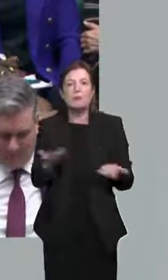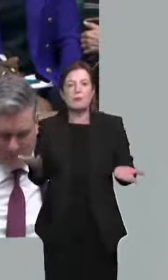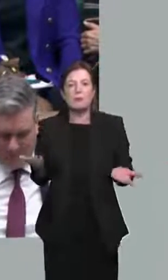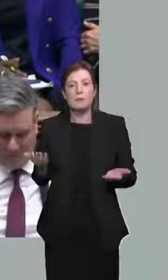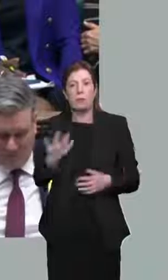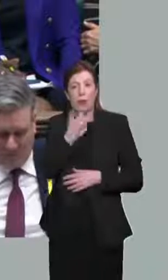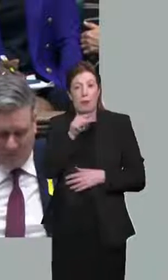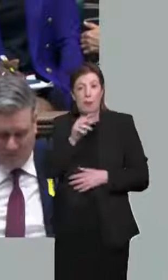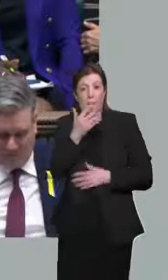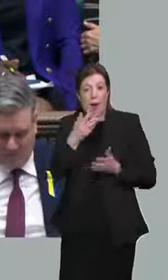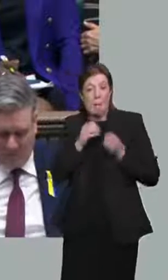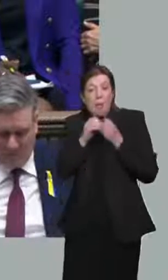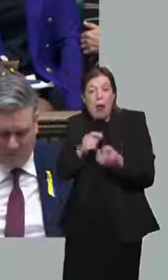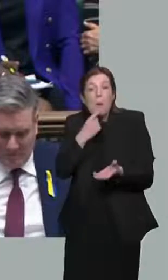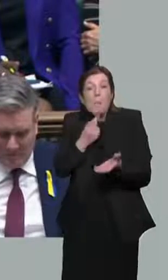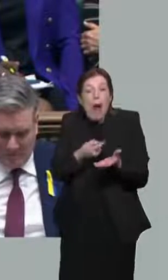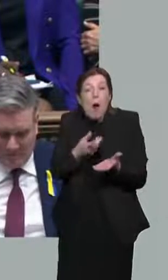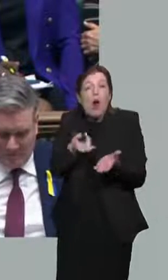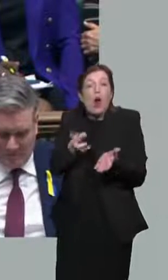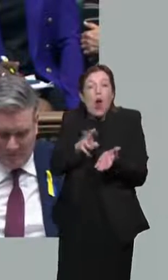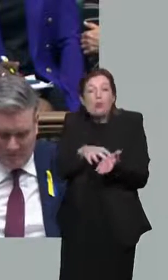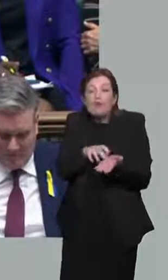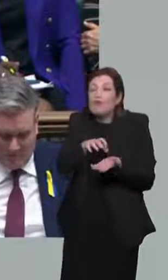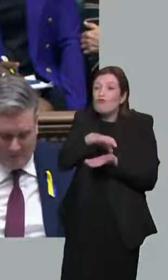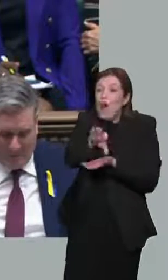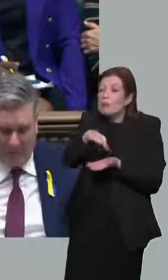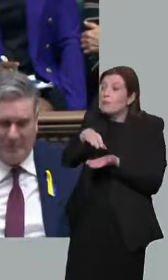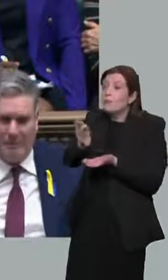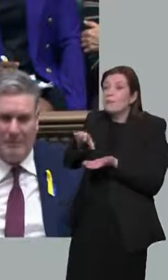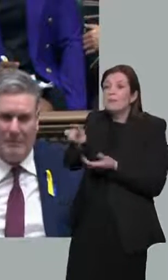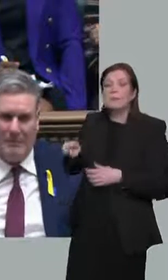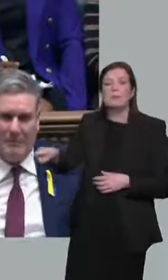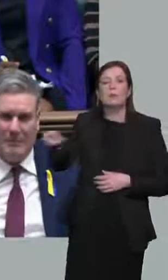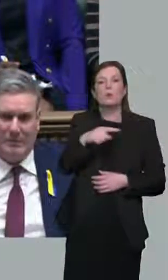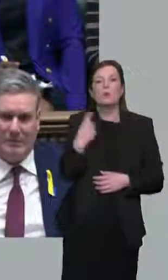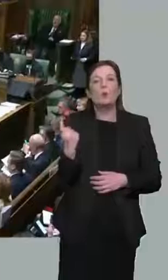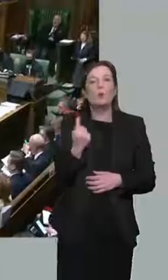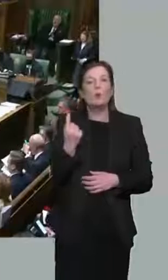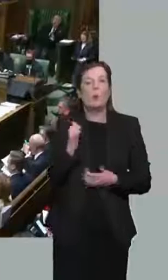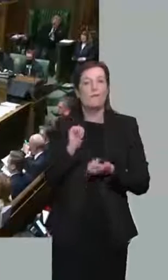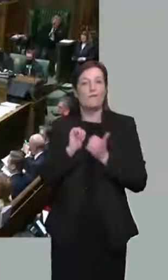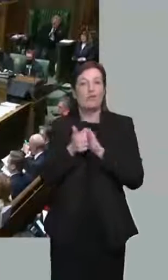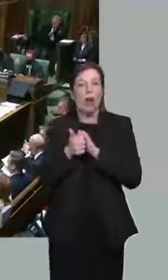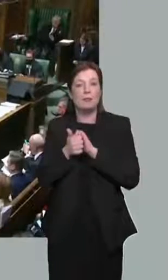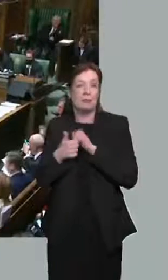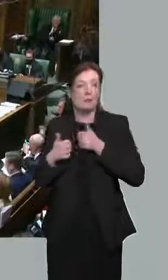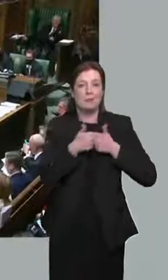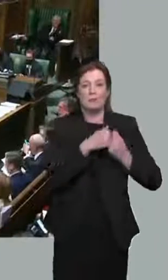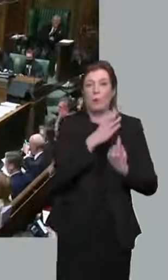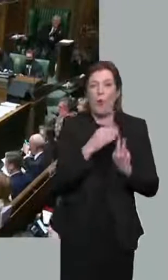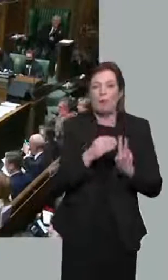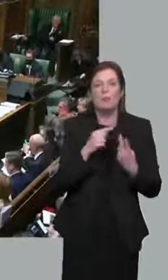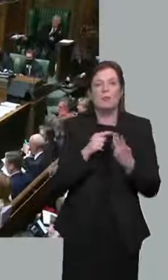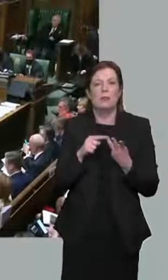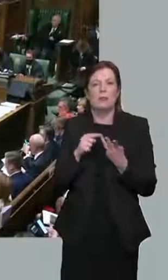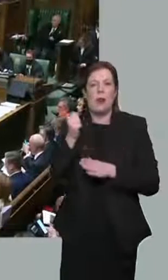half billion pounds worth of contracts awarded to friends, donors and pub landlords. And it gets worse.